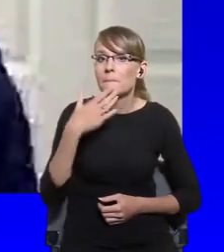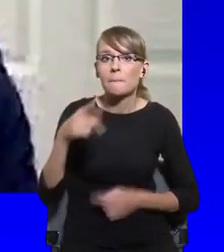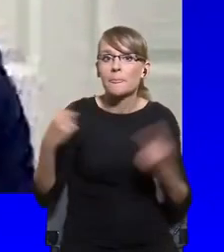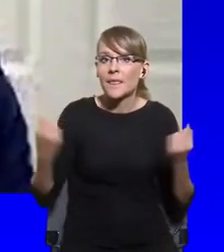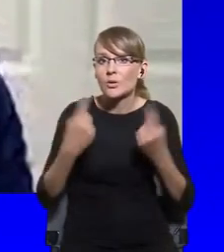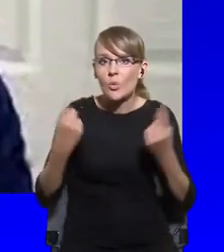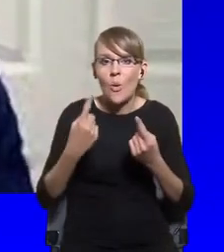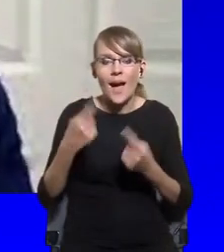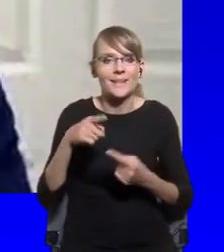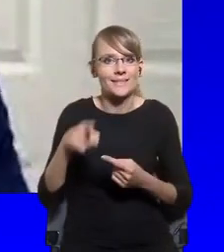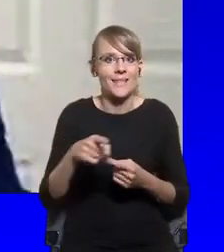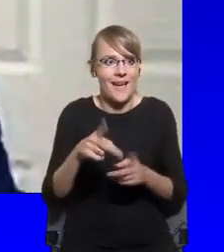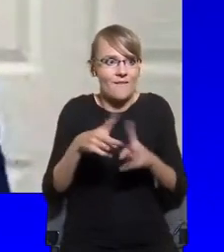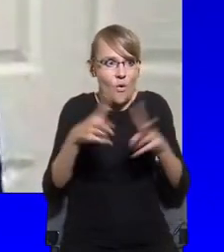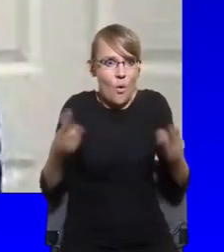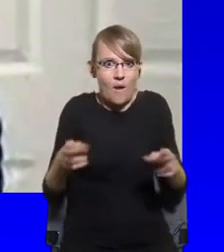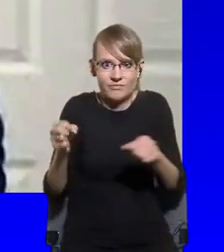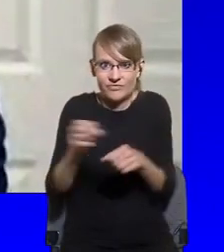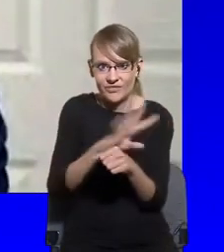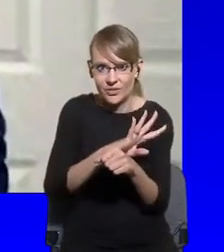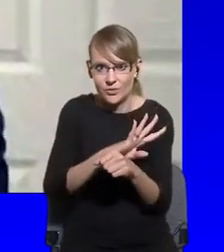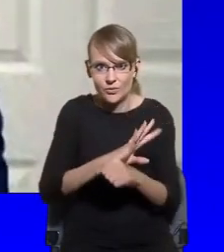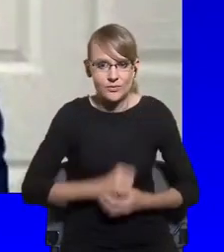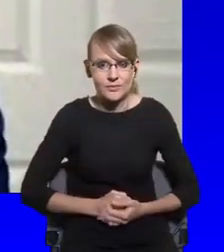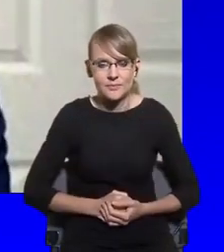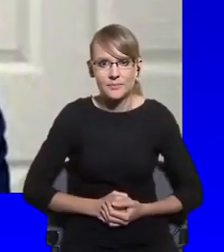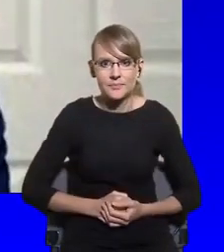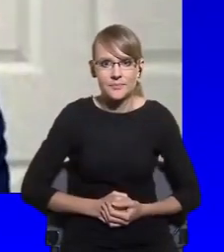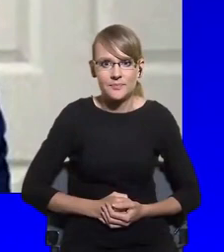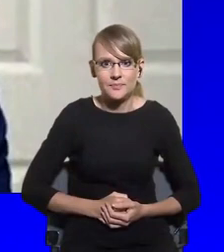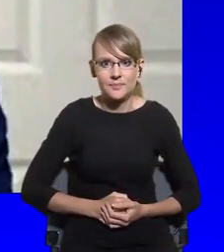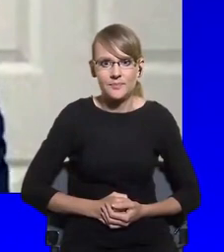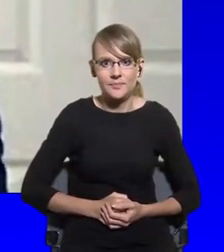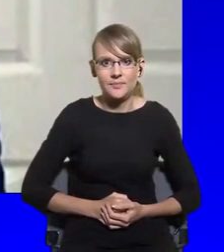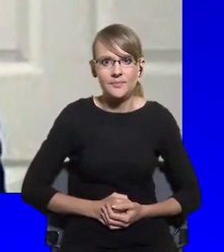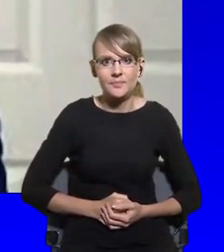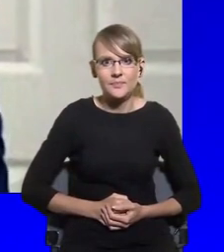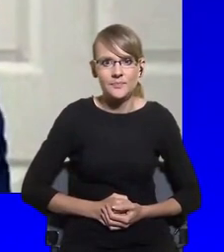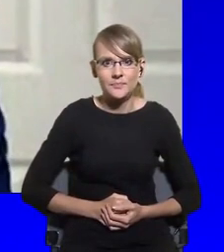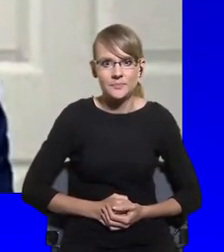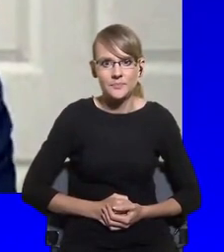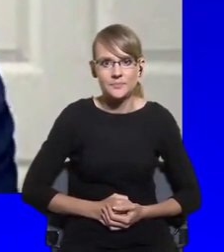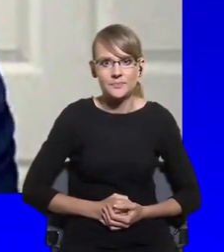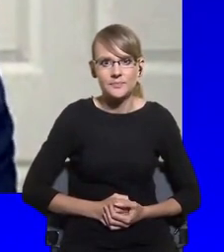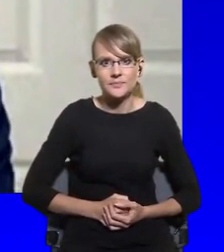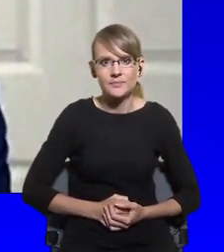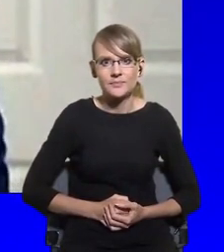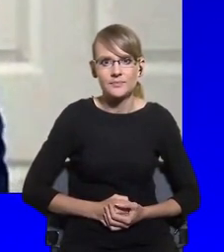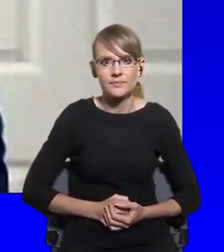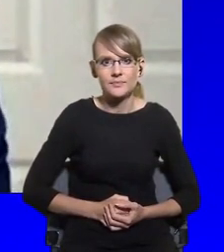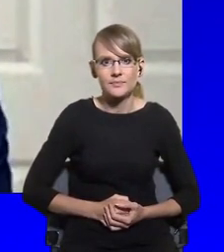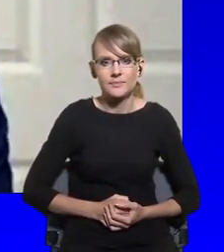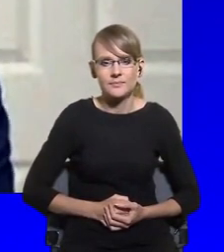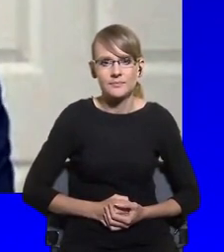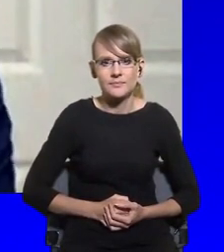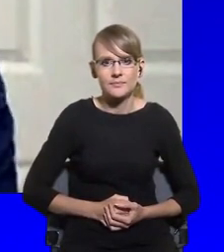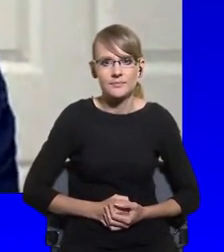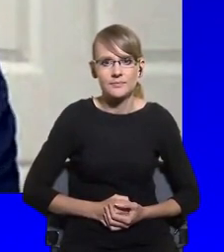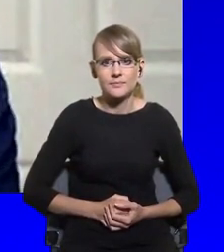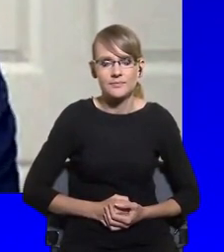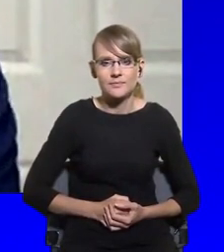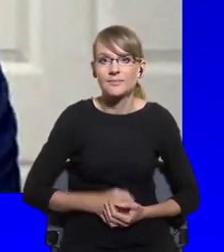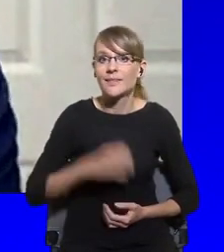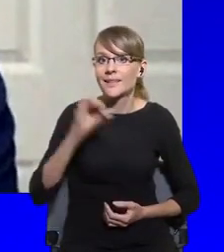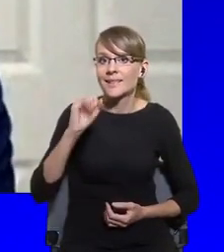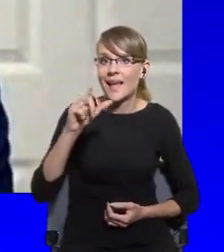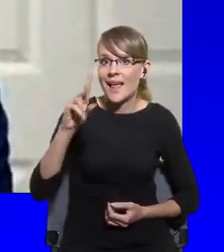Salvini's daily social media slogans against, for